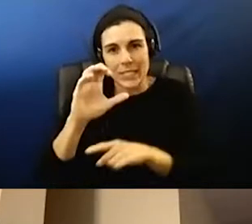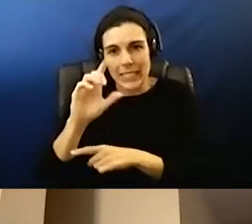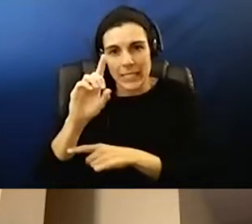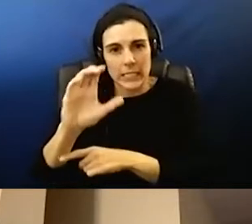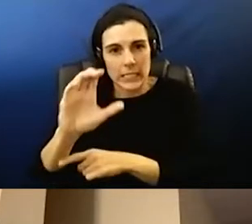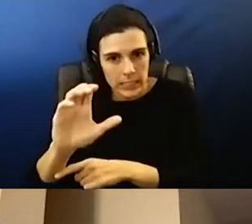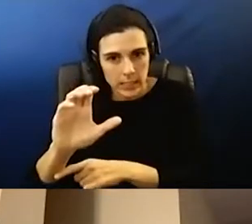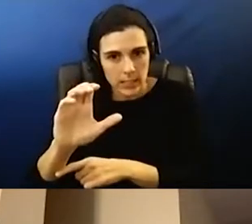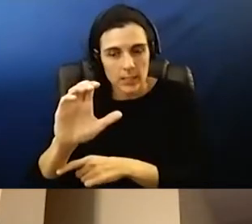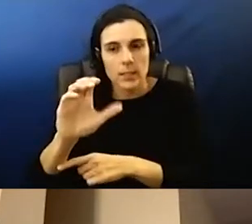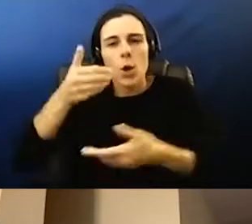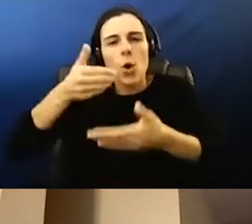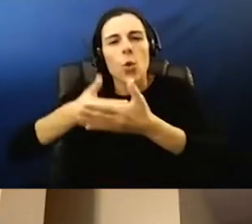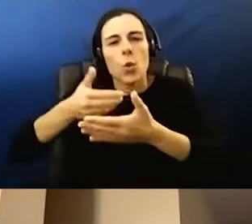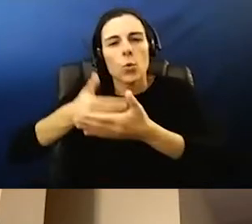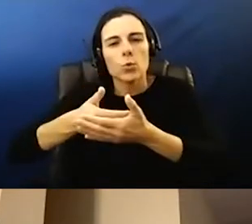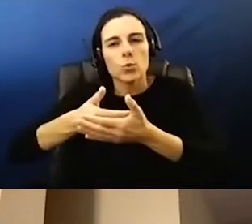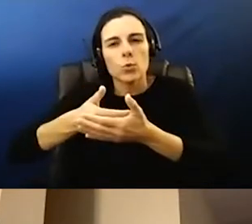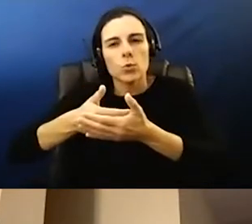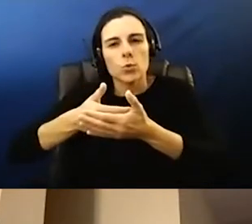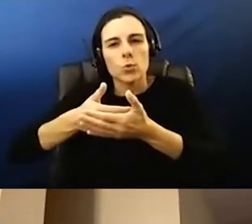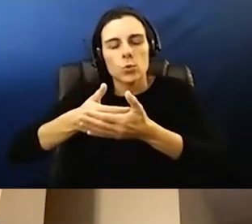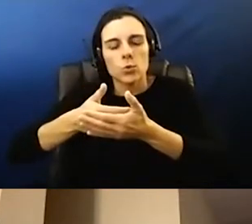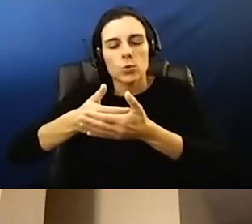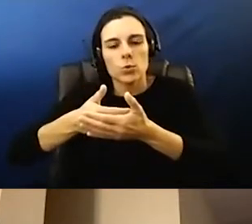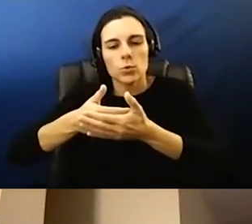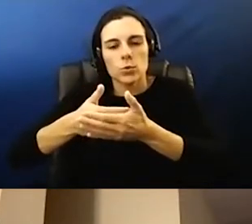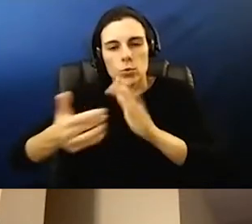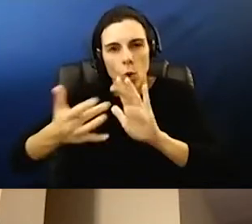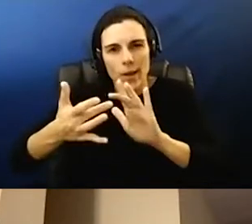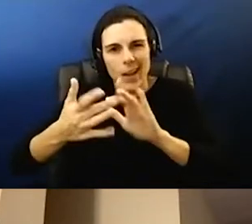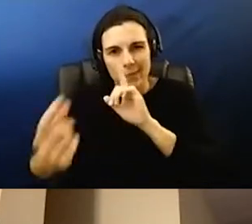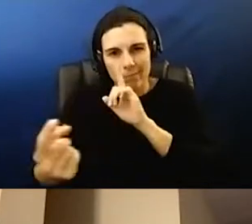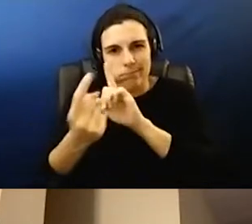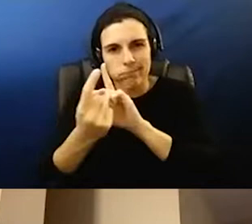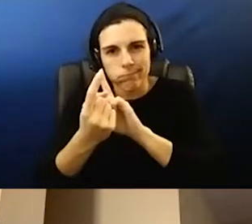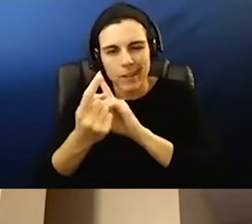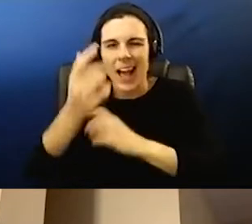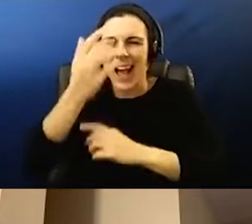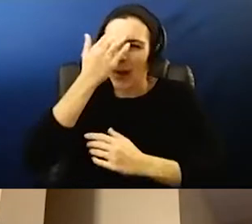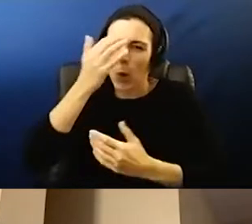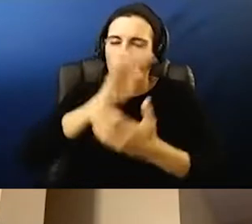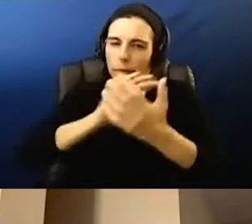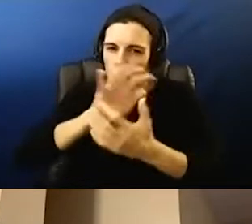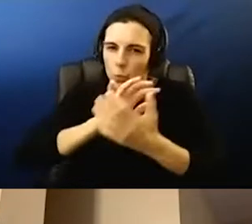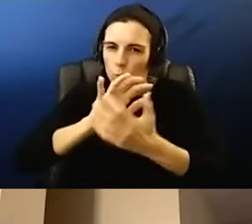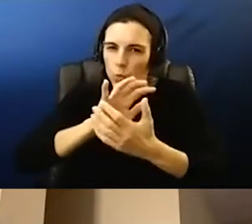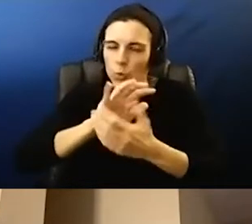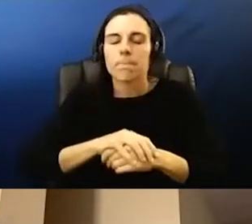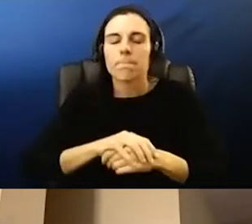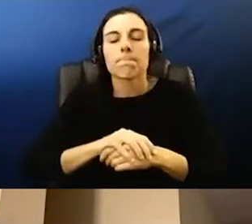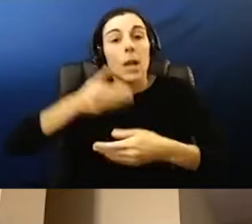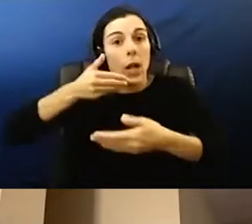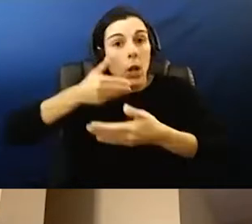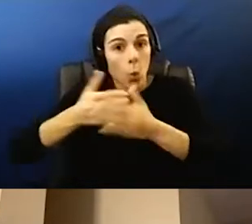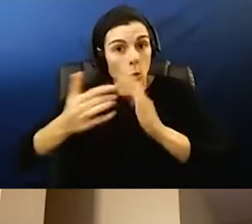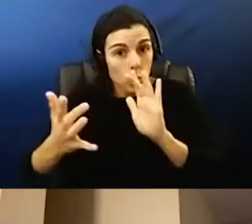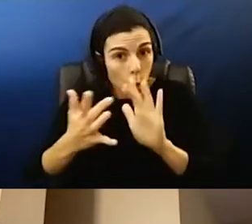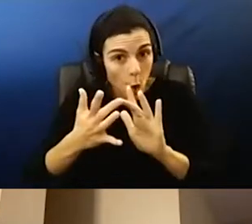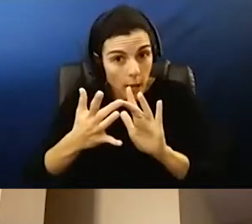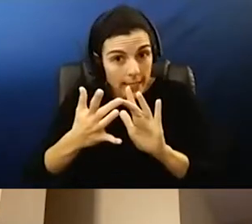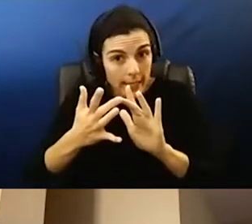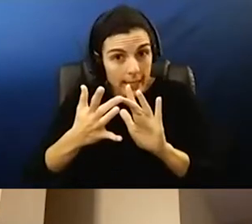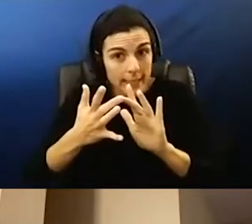a close contact of a close contact, I know I'm getting confusing here, but a close contact of a close